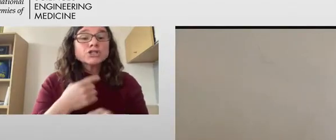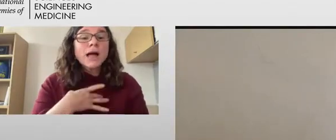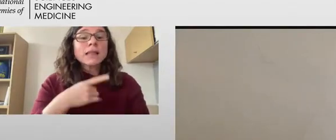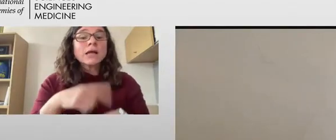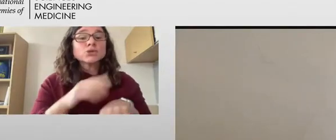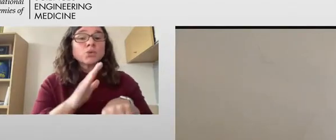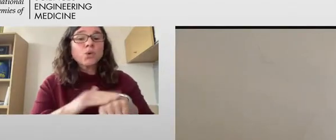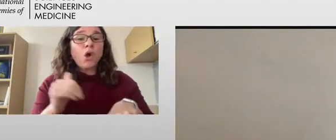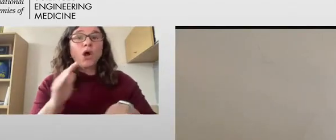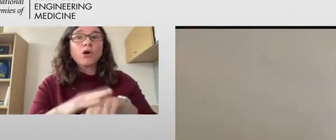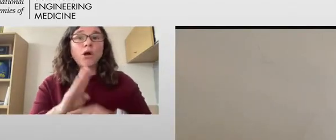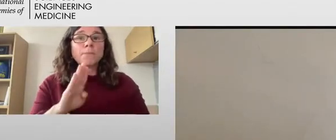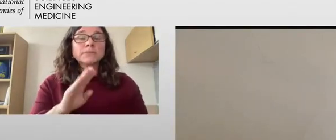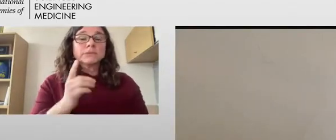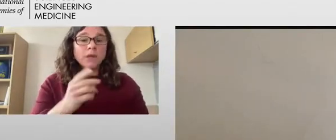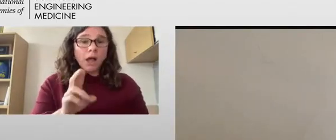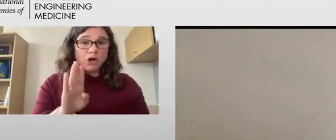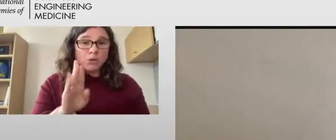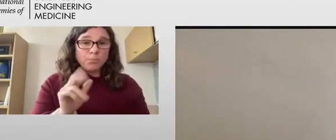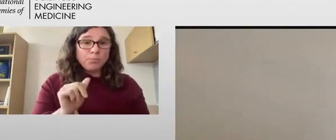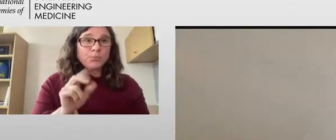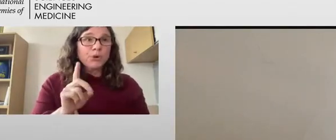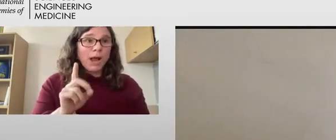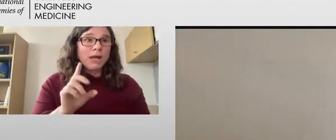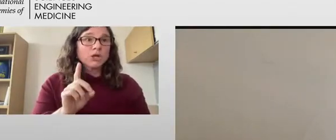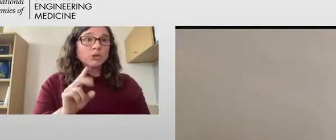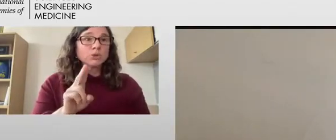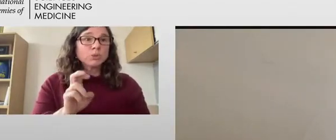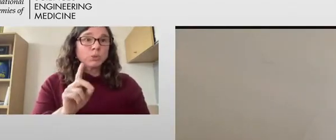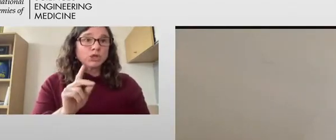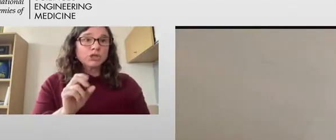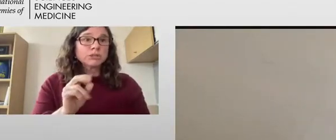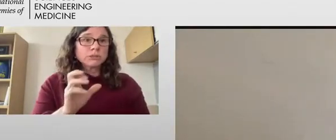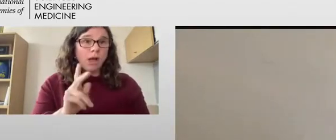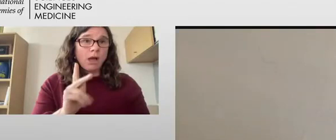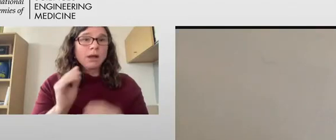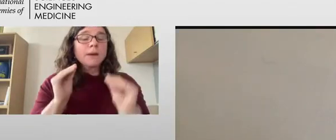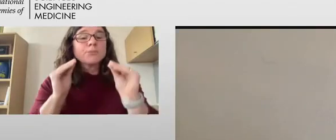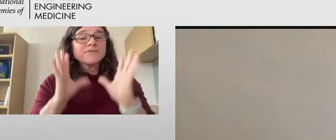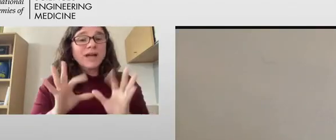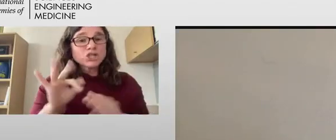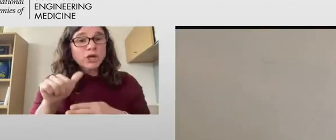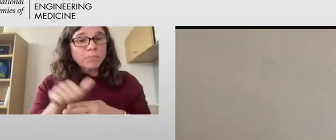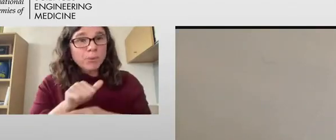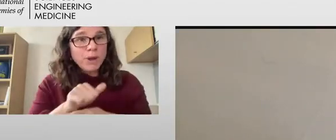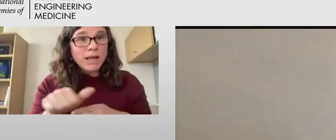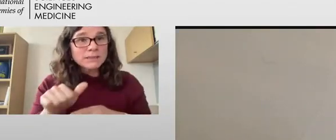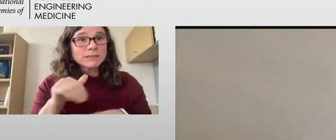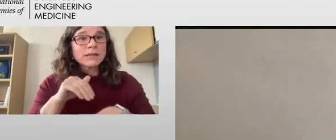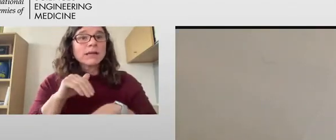do have some keynote speakers for this event today. First, I'd like to introduce Brad.